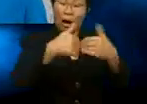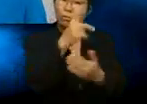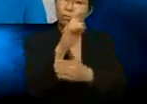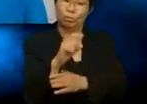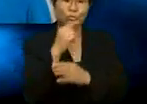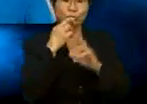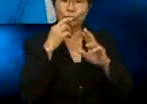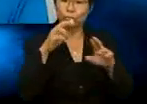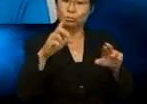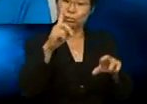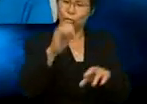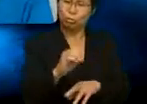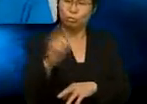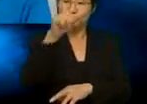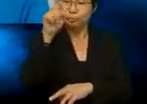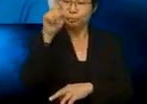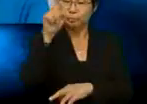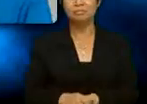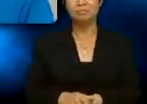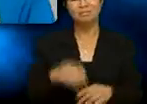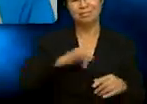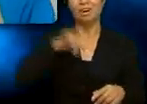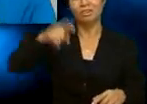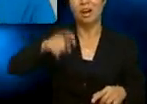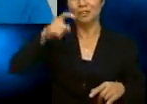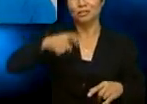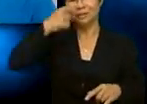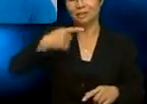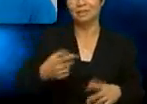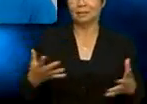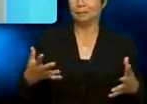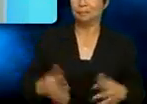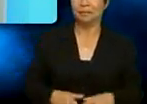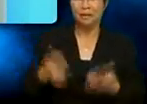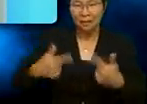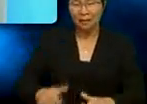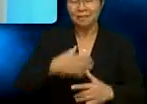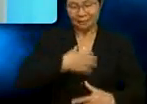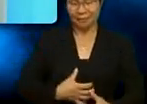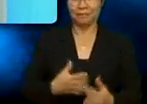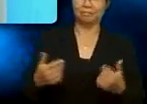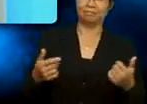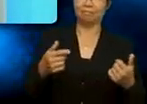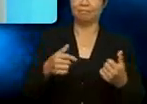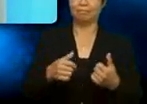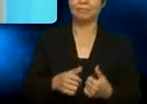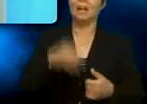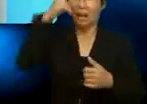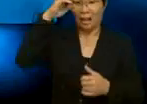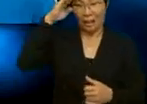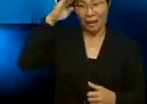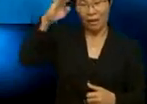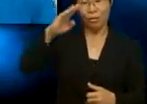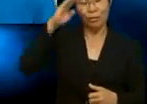Oh, right. So, that's when I should have said... Uh, okay. Let's greet each other again. Hello, I'm Chaos. How do you do?